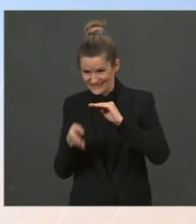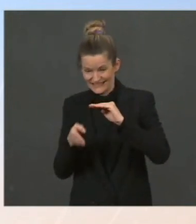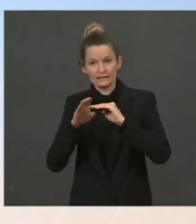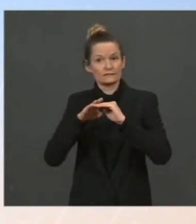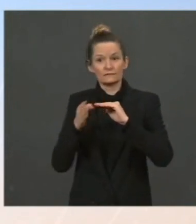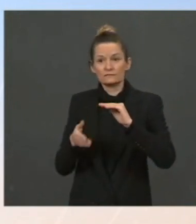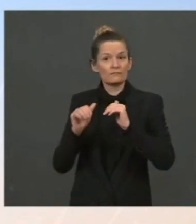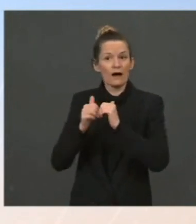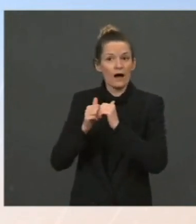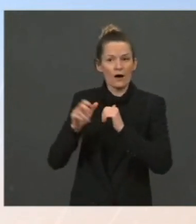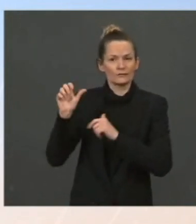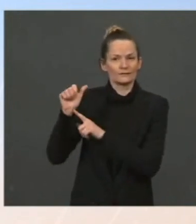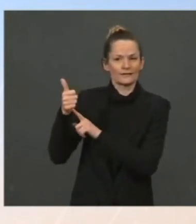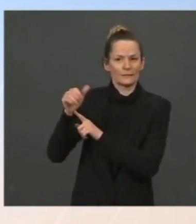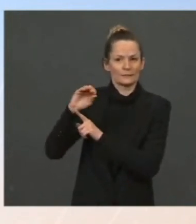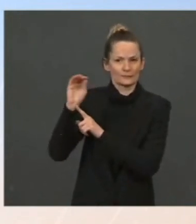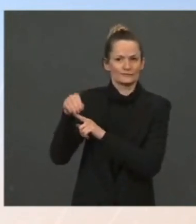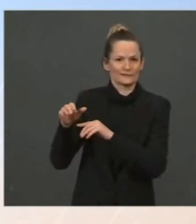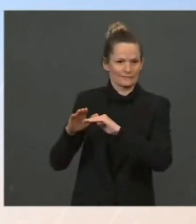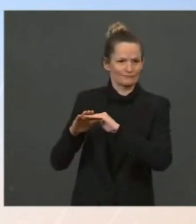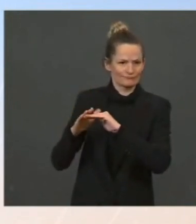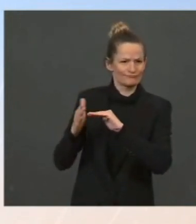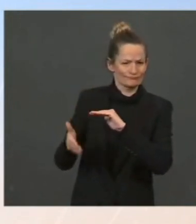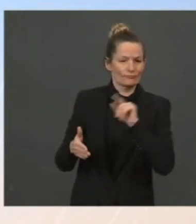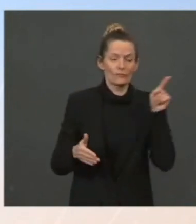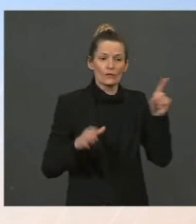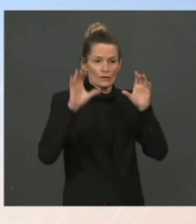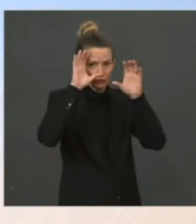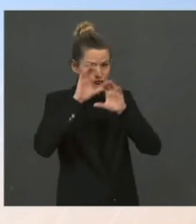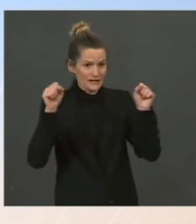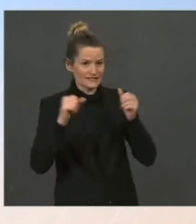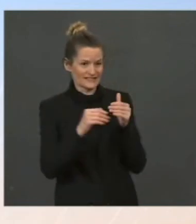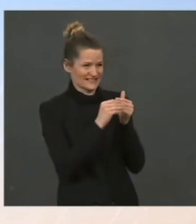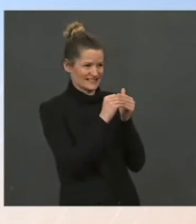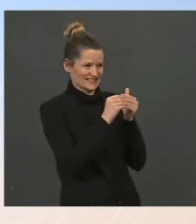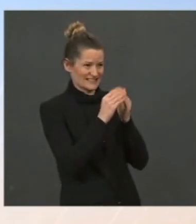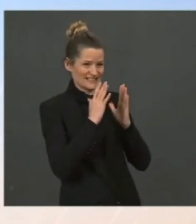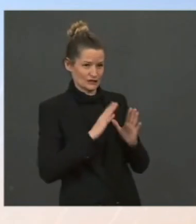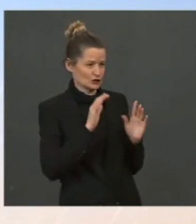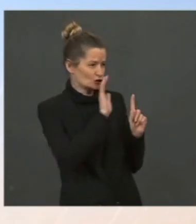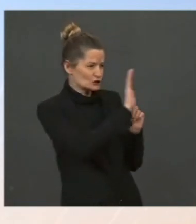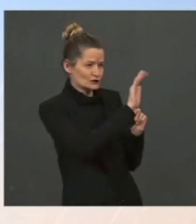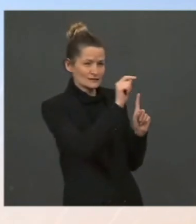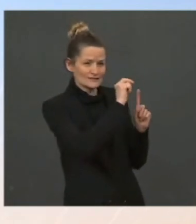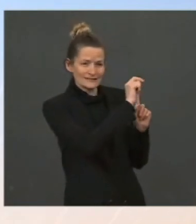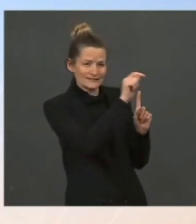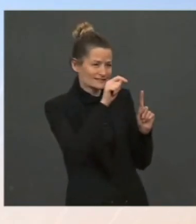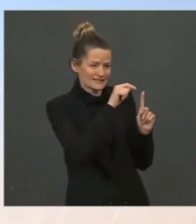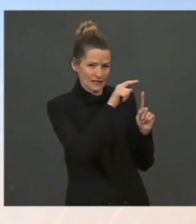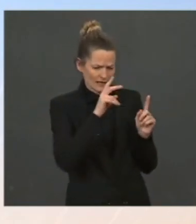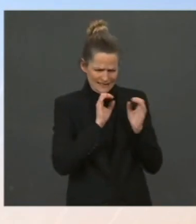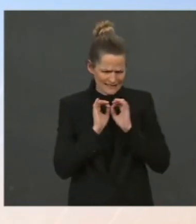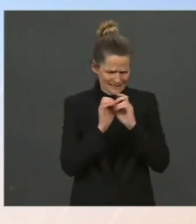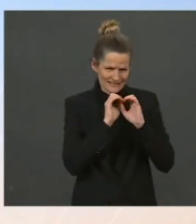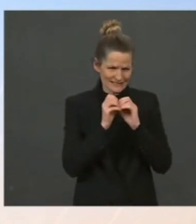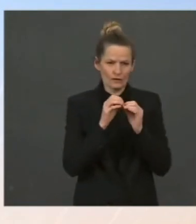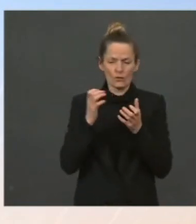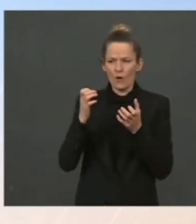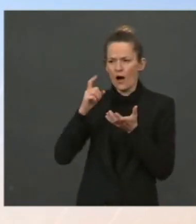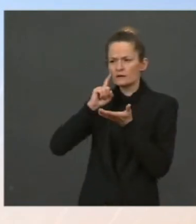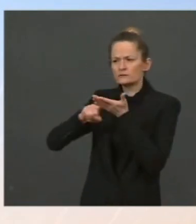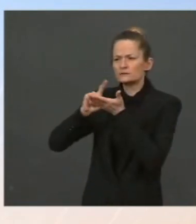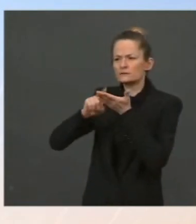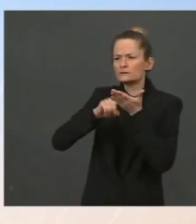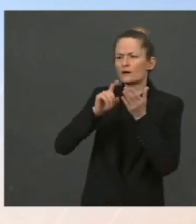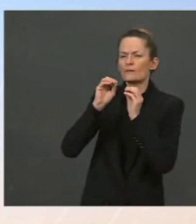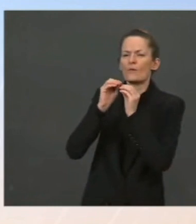to the president's leadership on looking for every tool possible to bring down the price. Of course, oil is